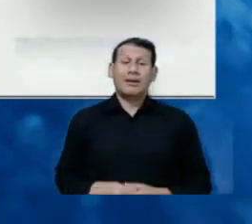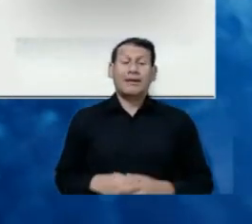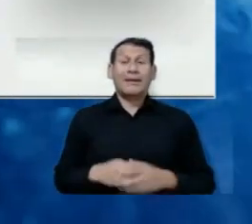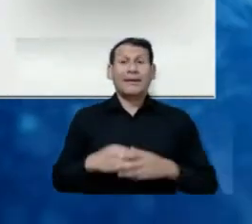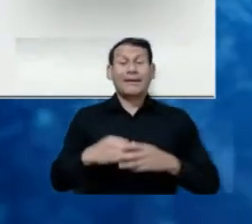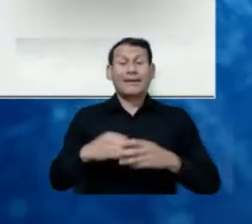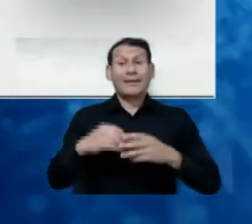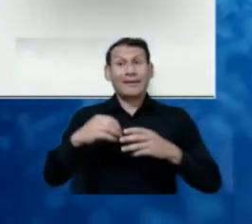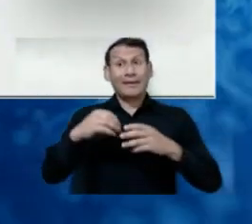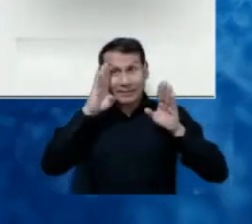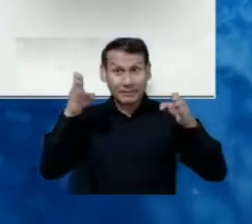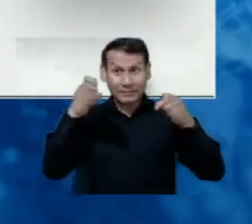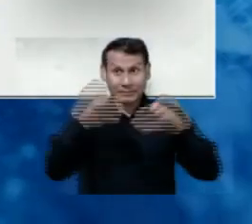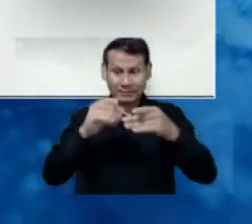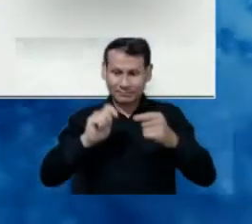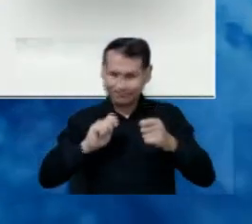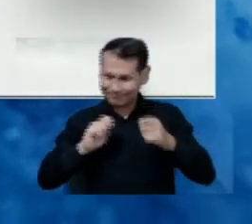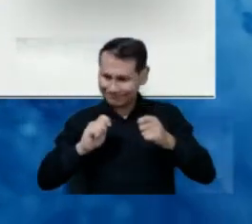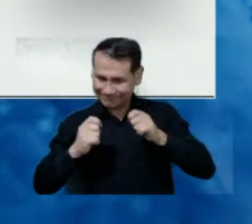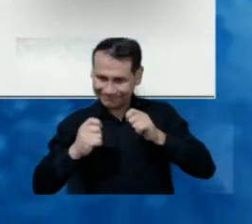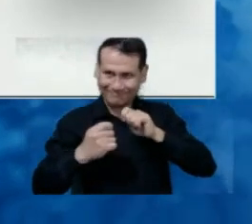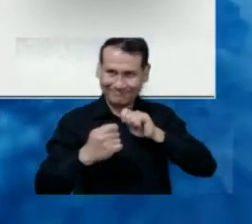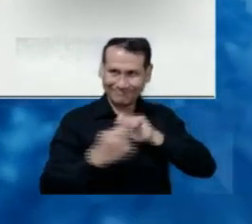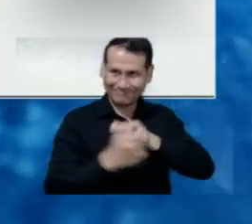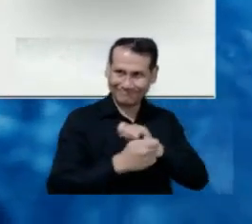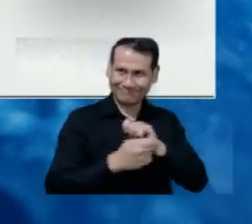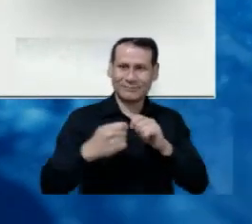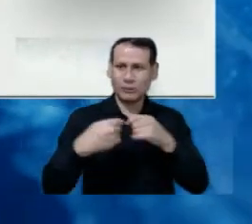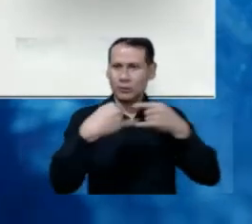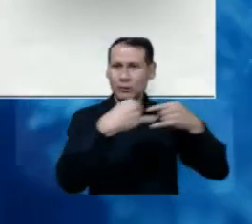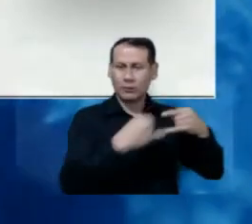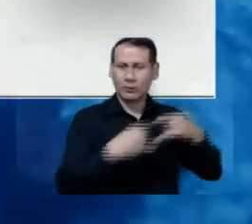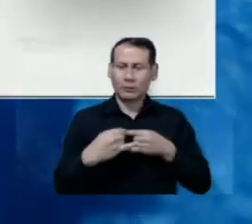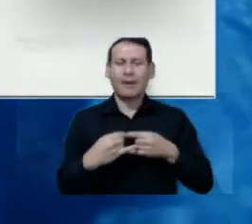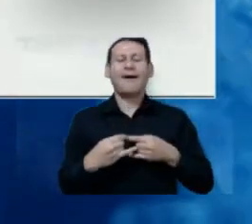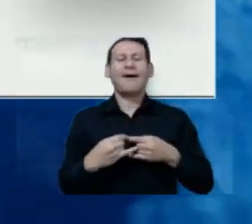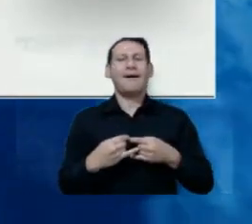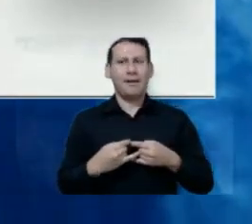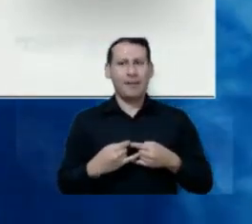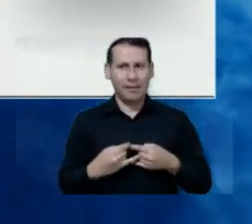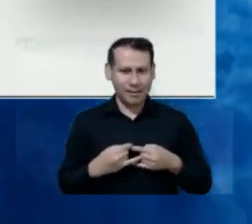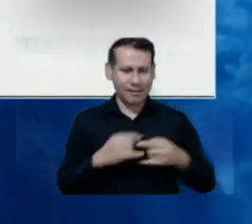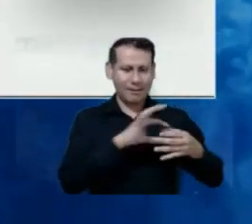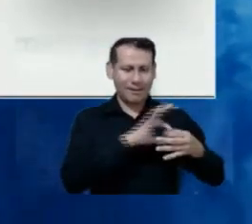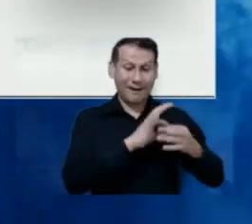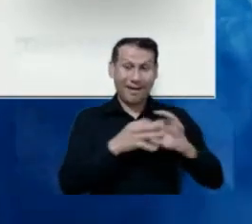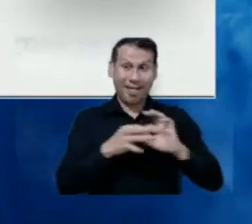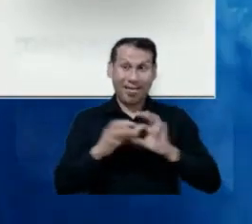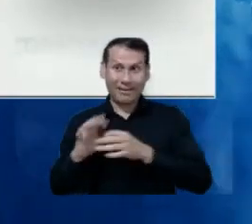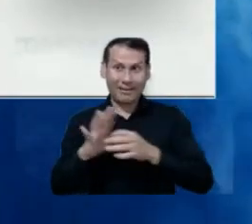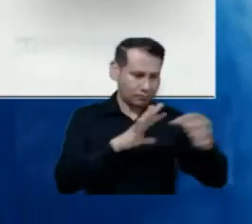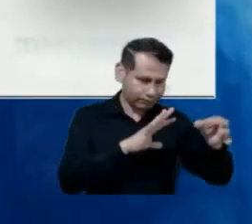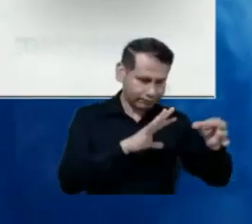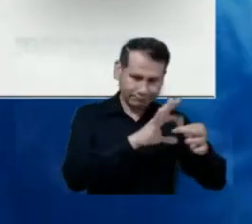sectors, the processes, the specific processes, of the value chains of each one of the sectors.